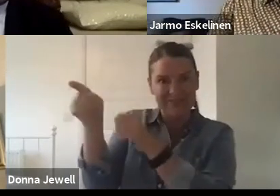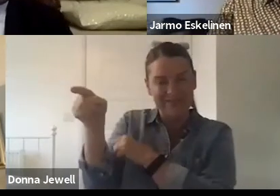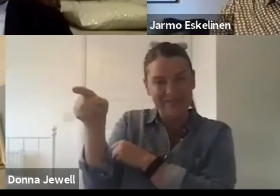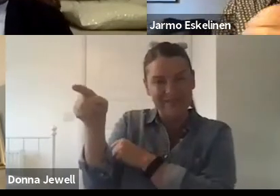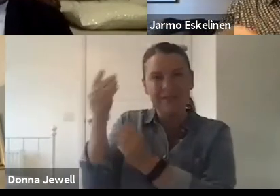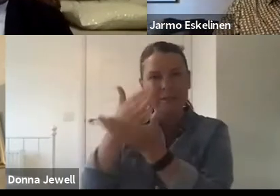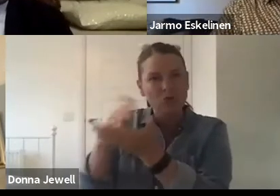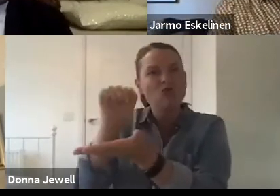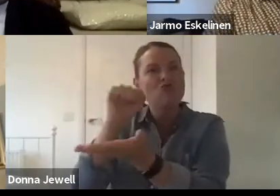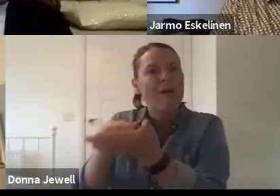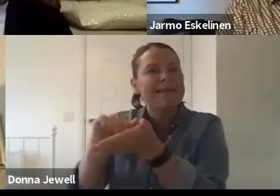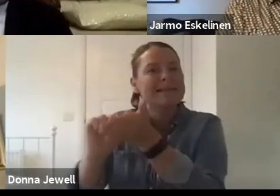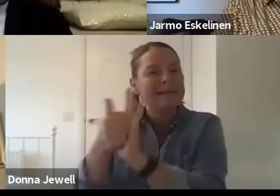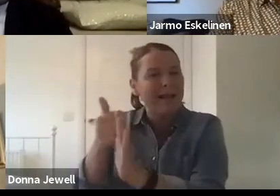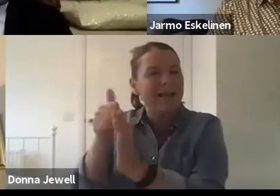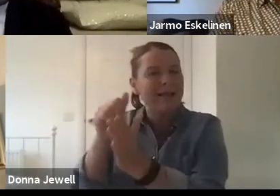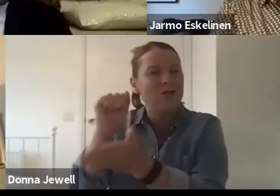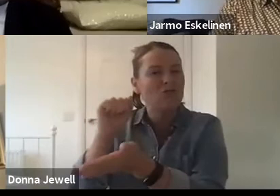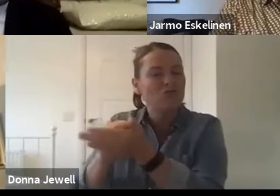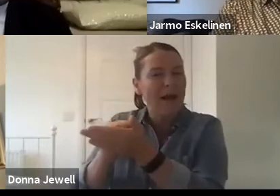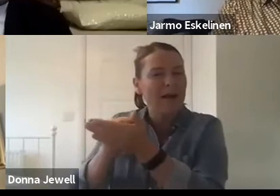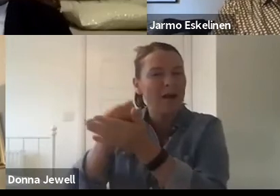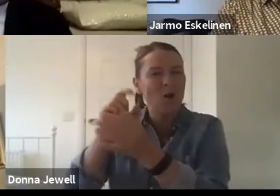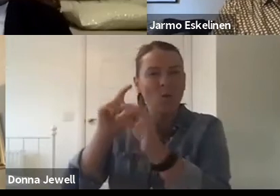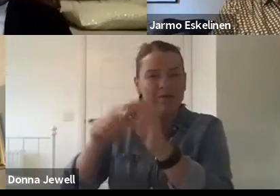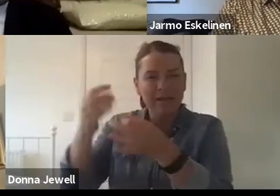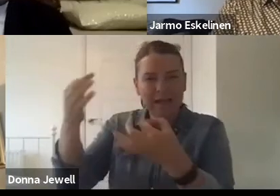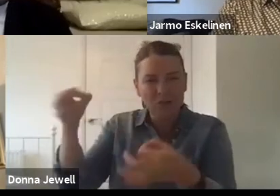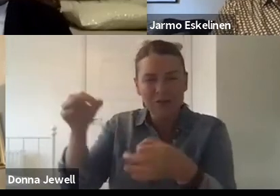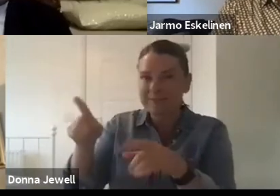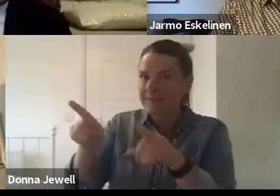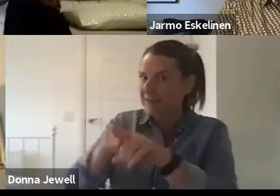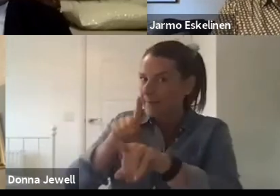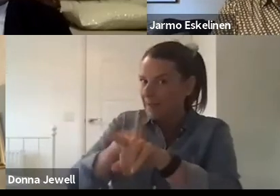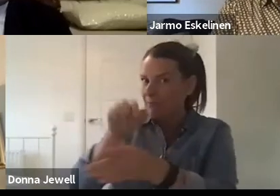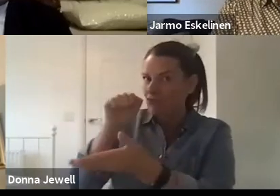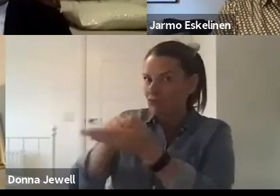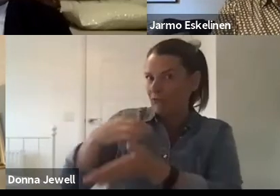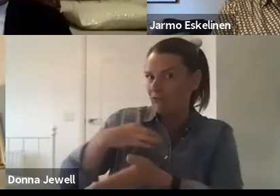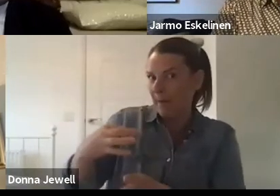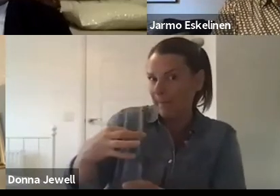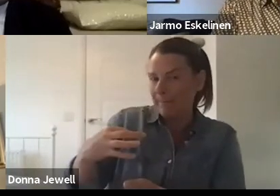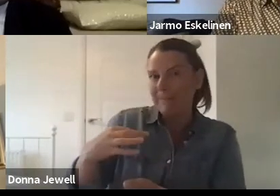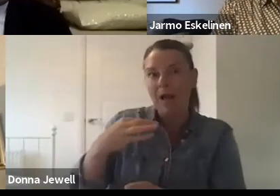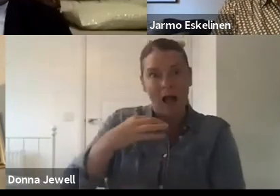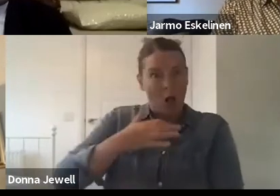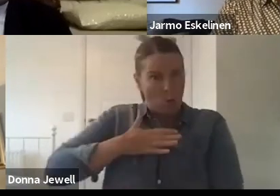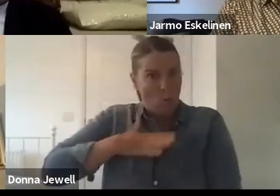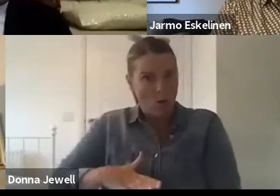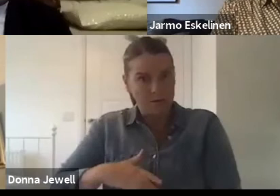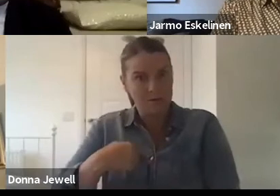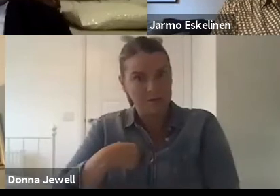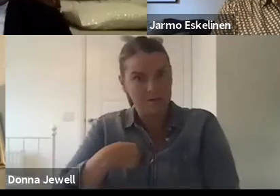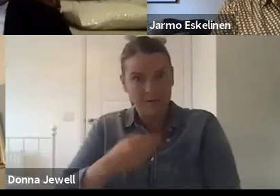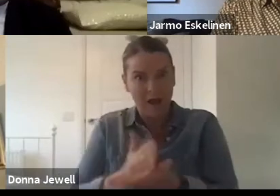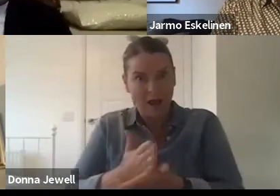our court. It's something that we've got a great commitment to, but it's a very difficult